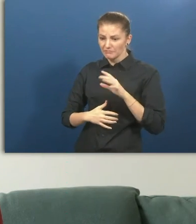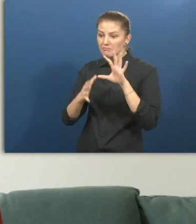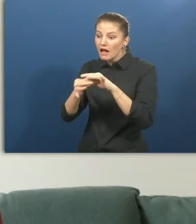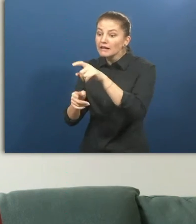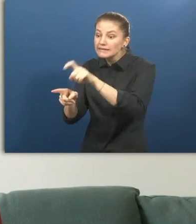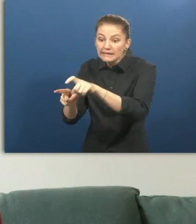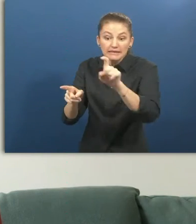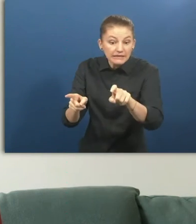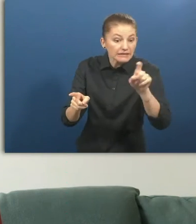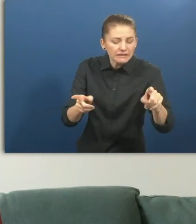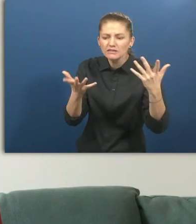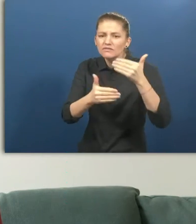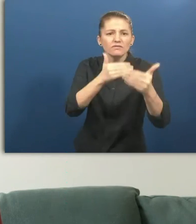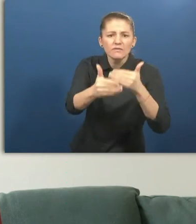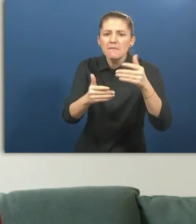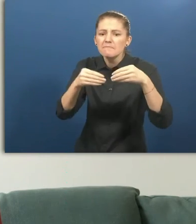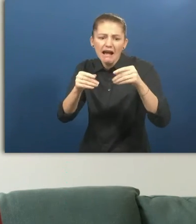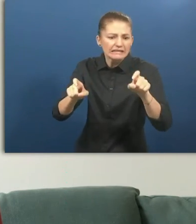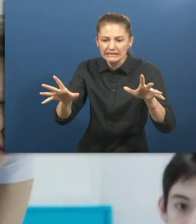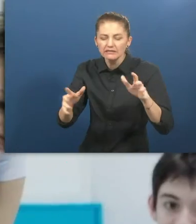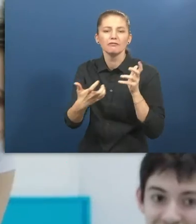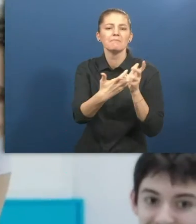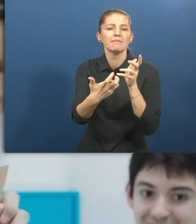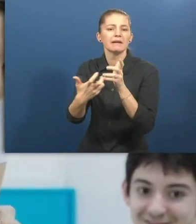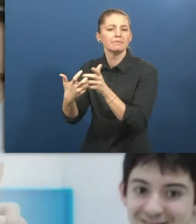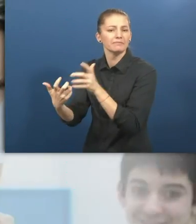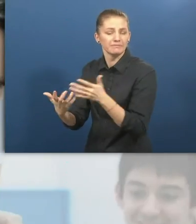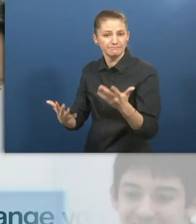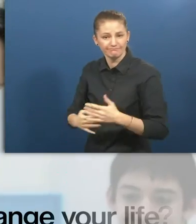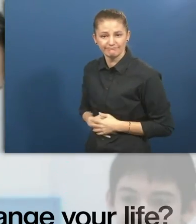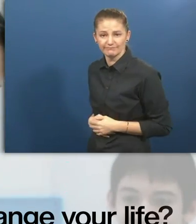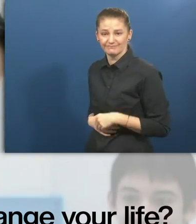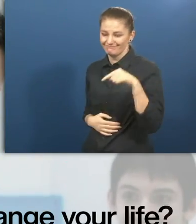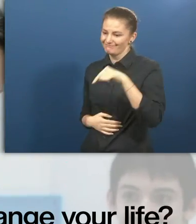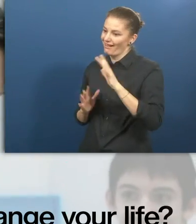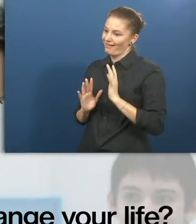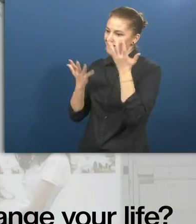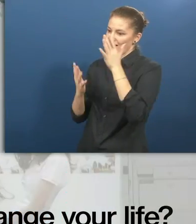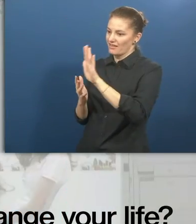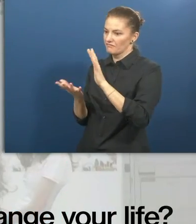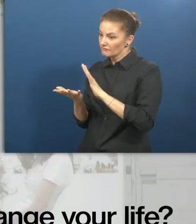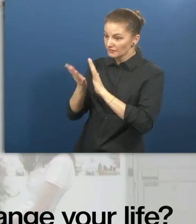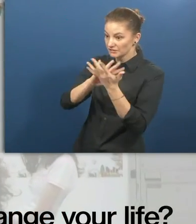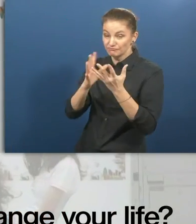and offer services that are needed by the market. How did this solution change your life?